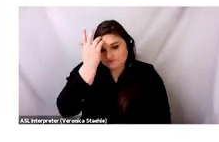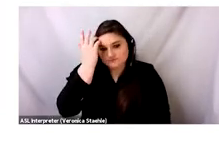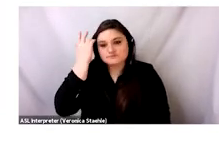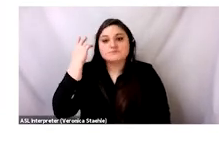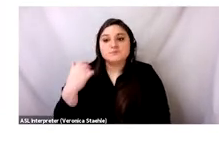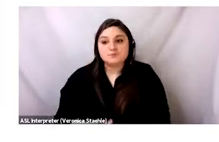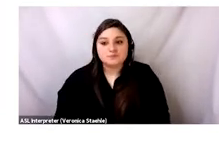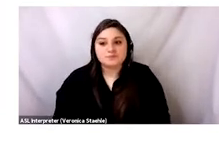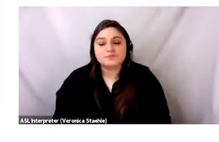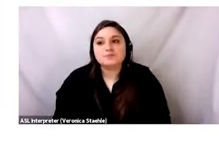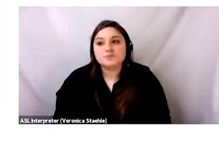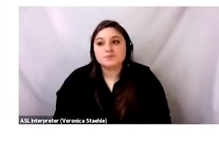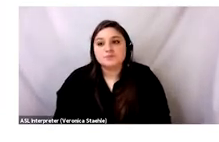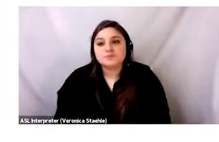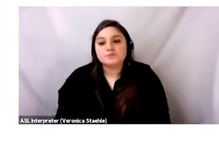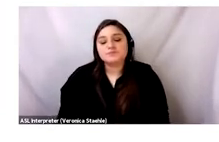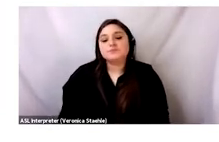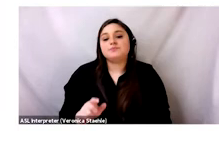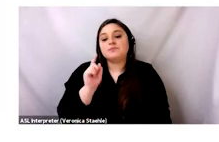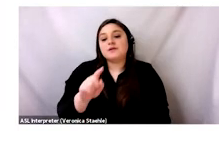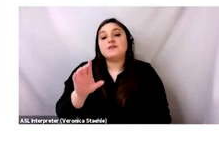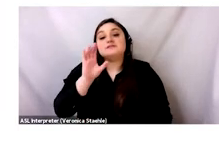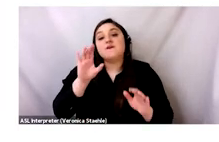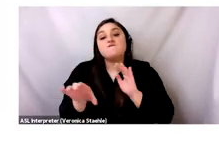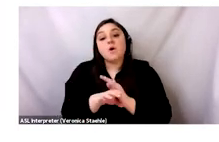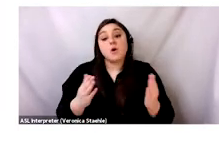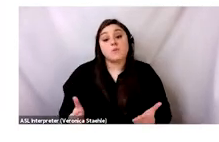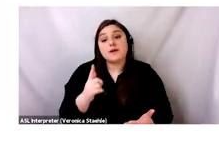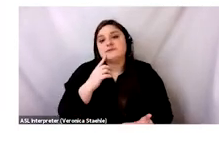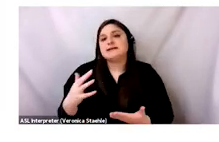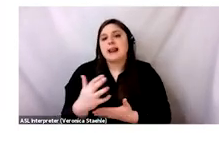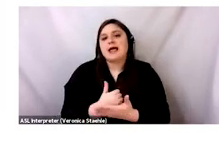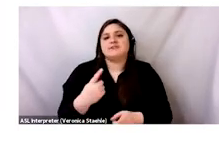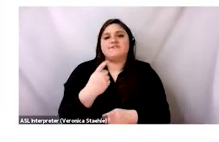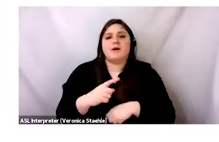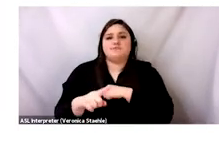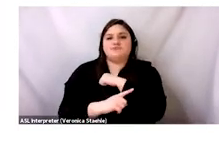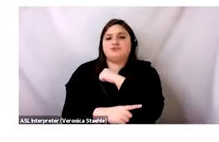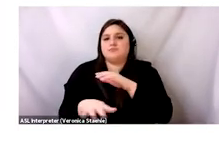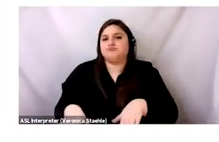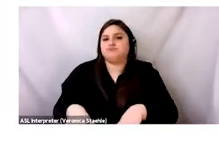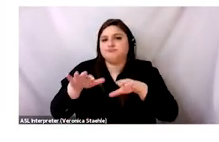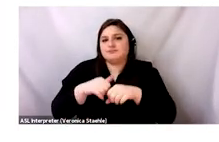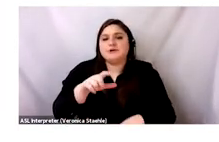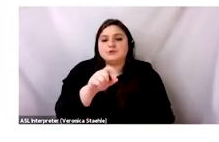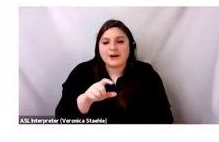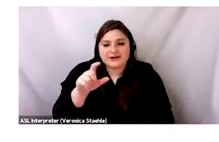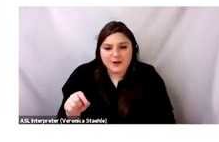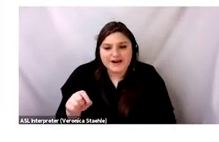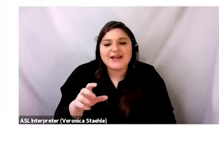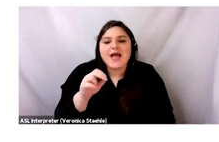because I think it's very funny, the photo here is a collection of items that were recovered from landfill in January 2020,